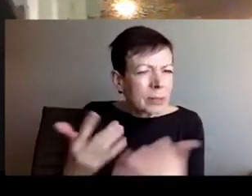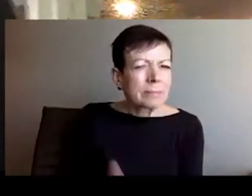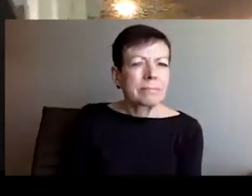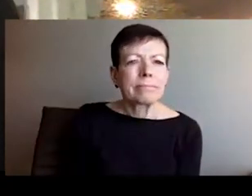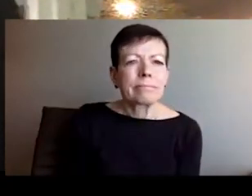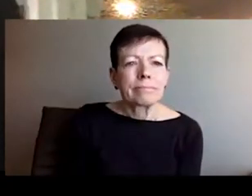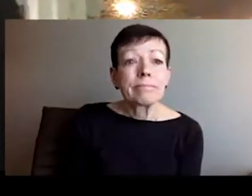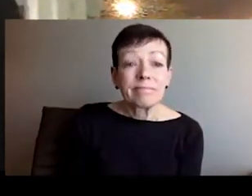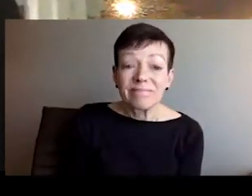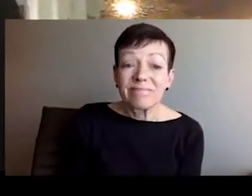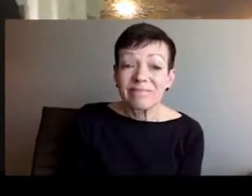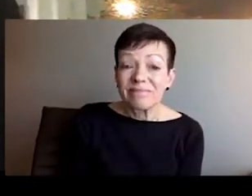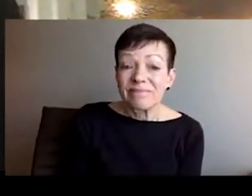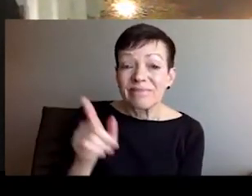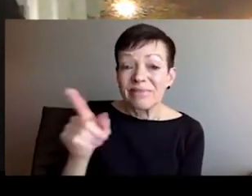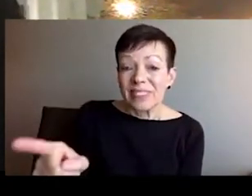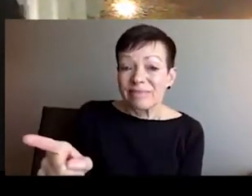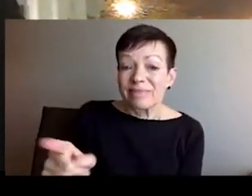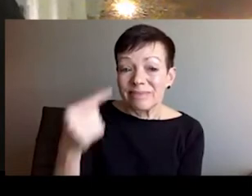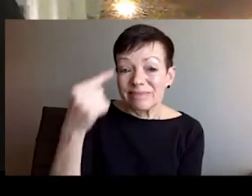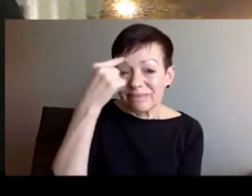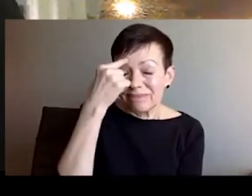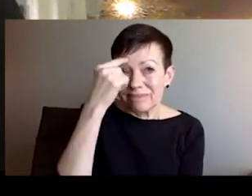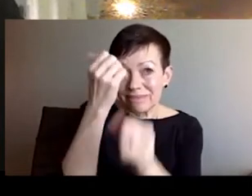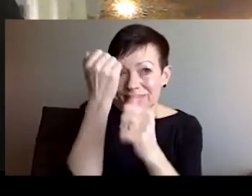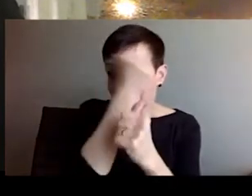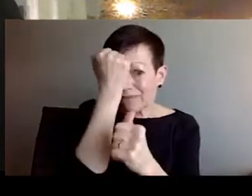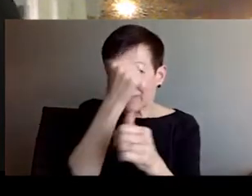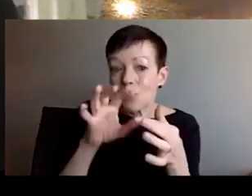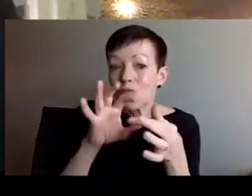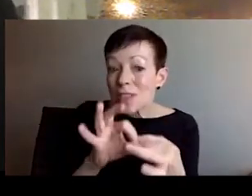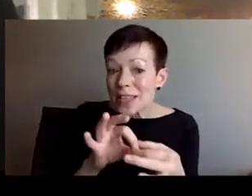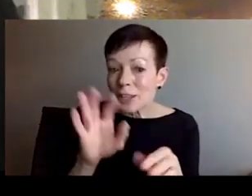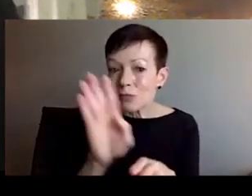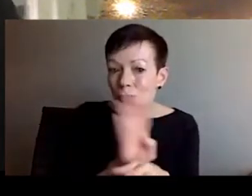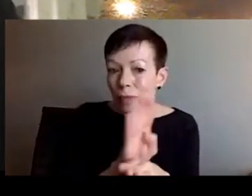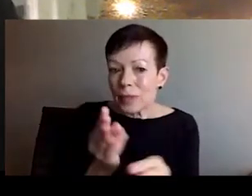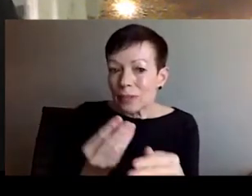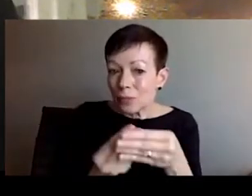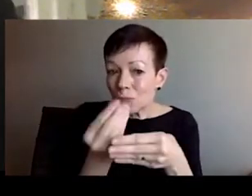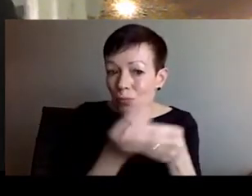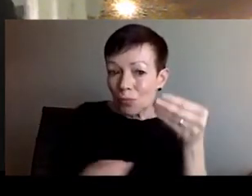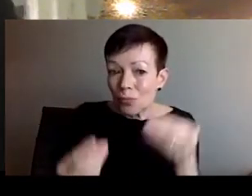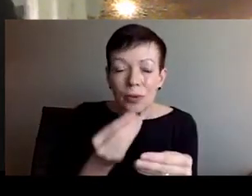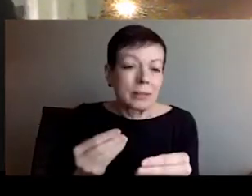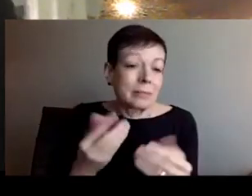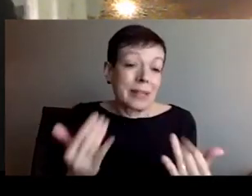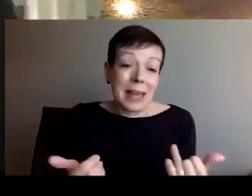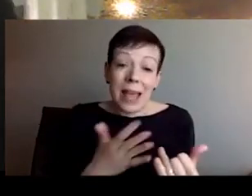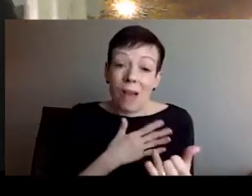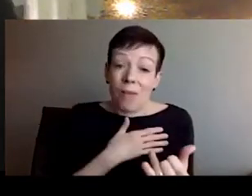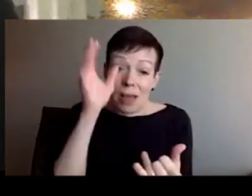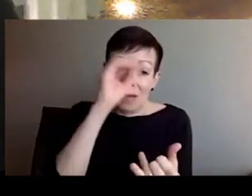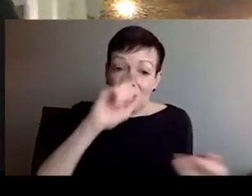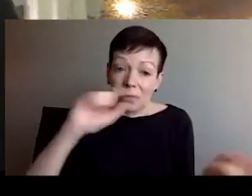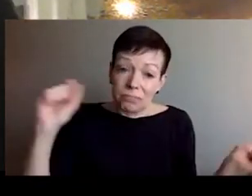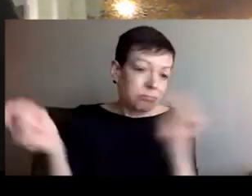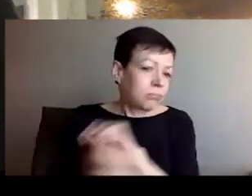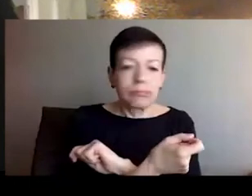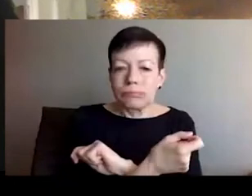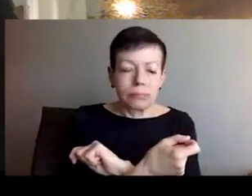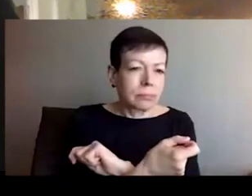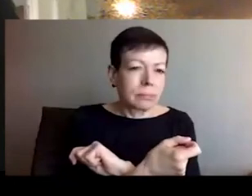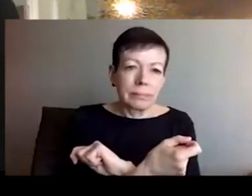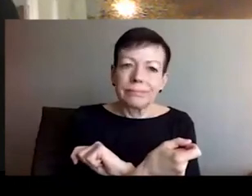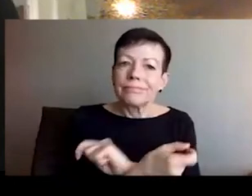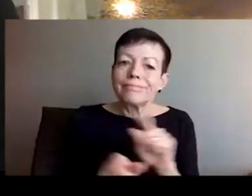because for me, Putin and his decisions were more related to the very